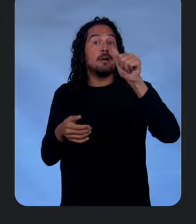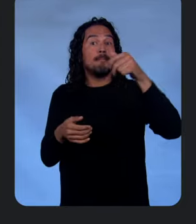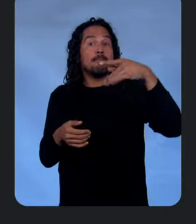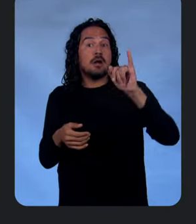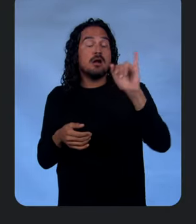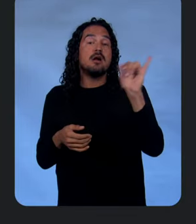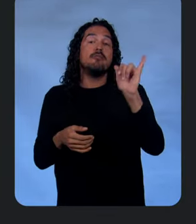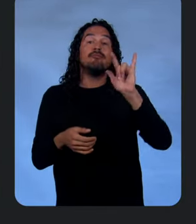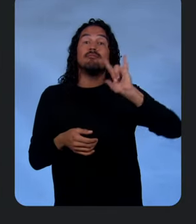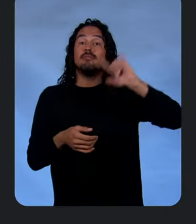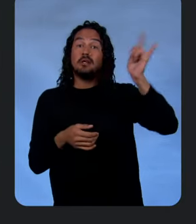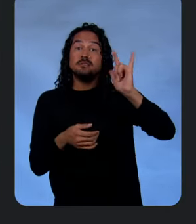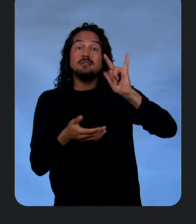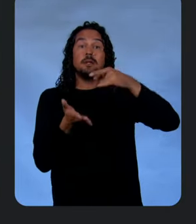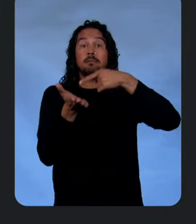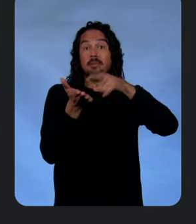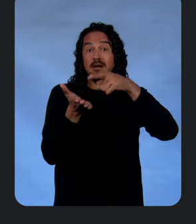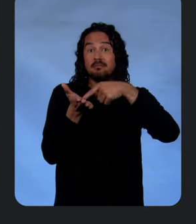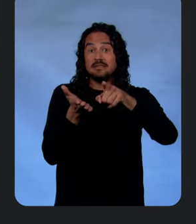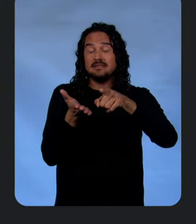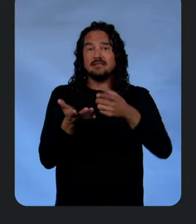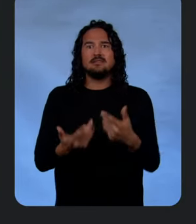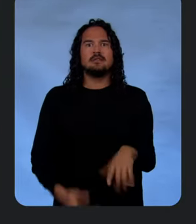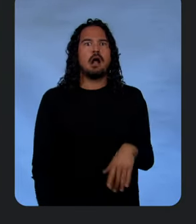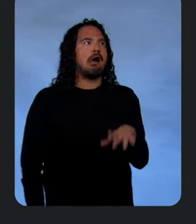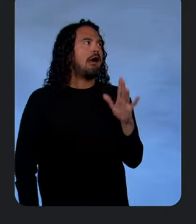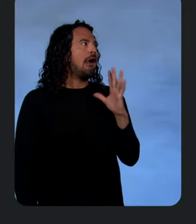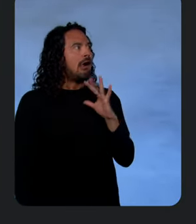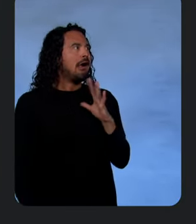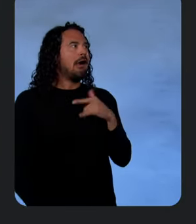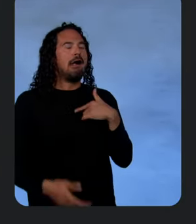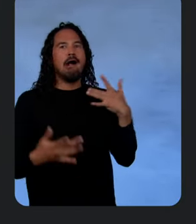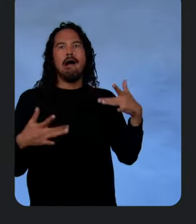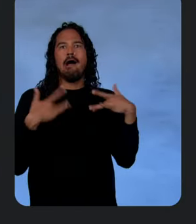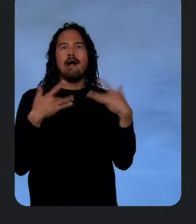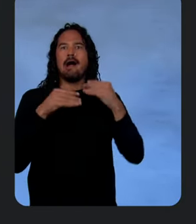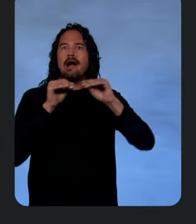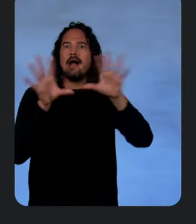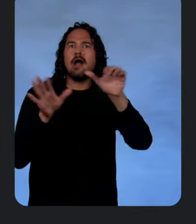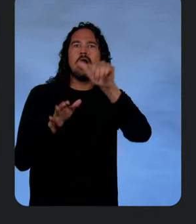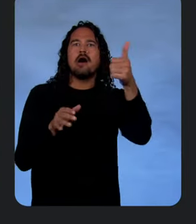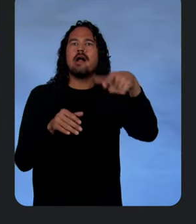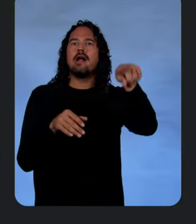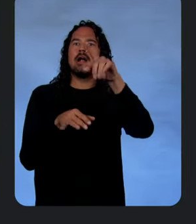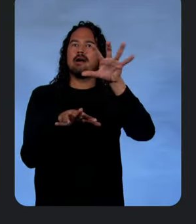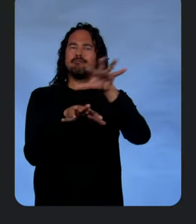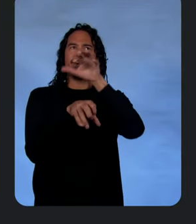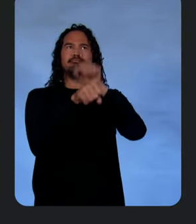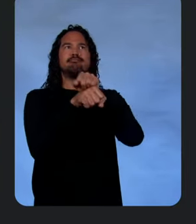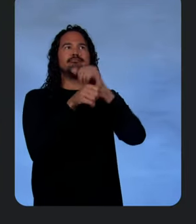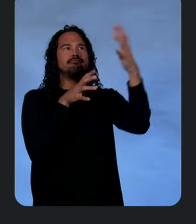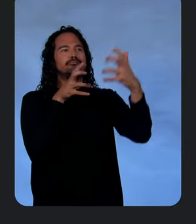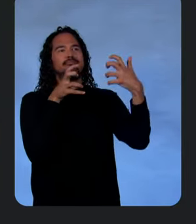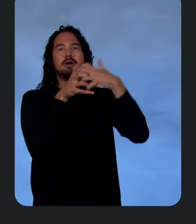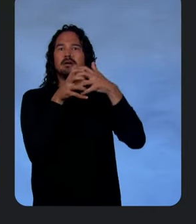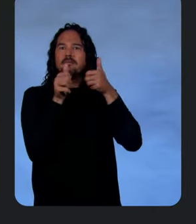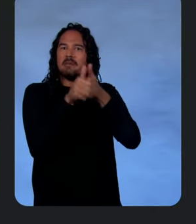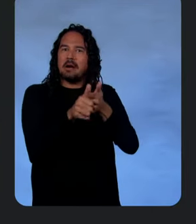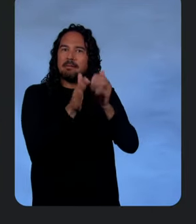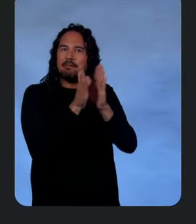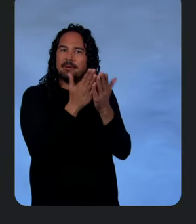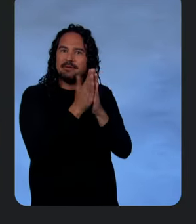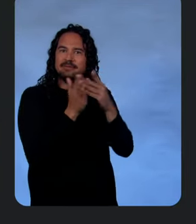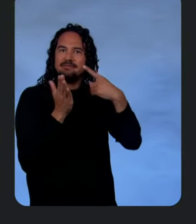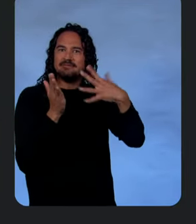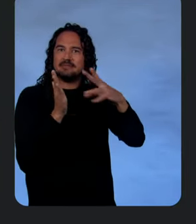I can't wait to share this with others so they can book personalized travel experiences from books. I have to say, this is a really great experience. And as we